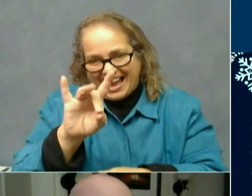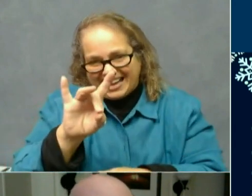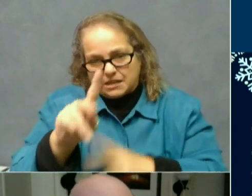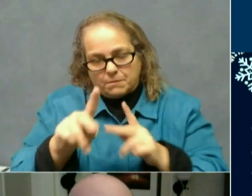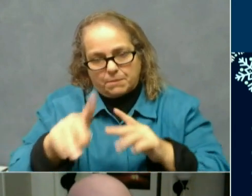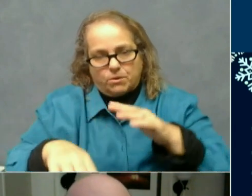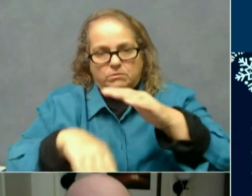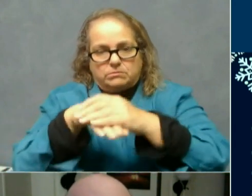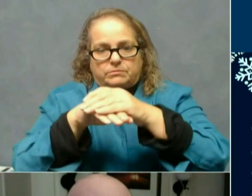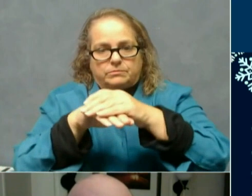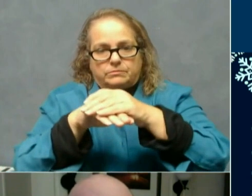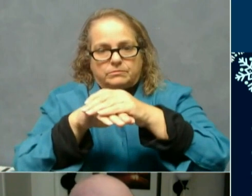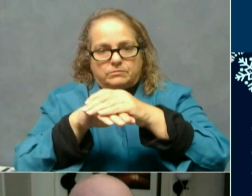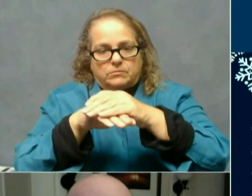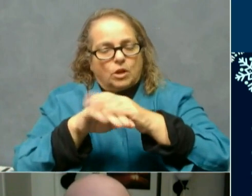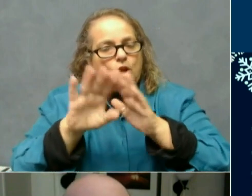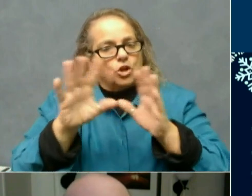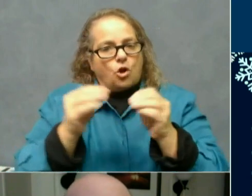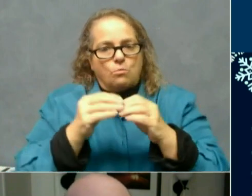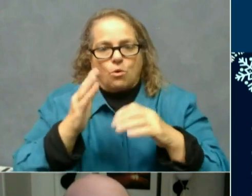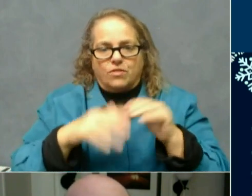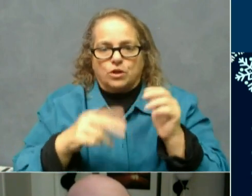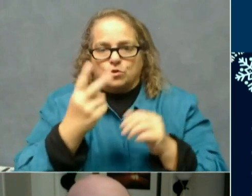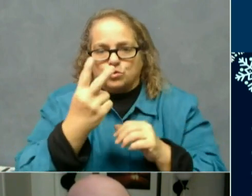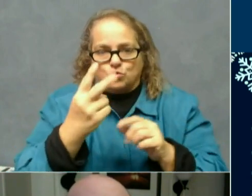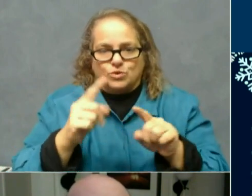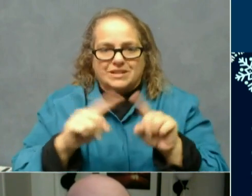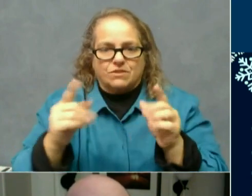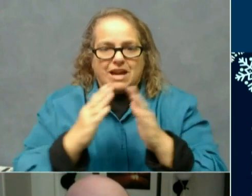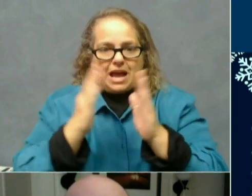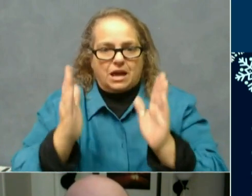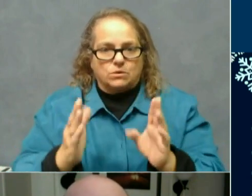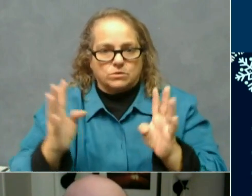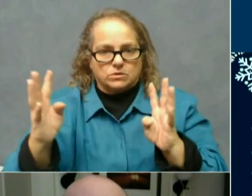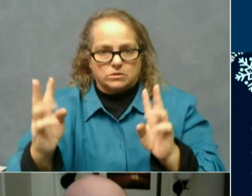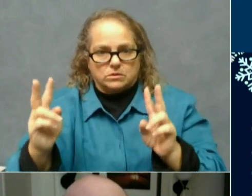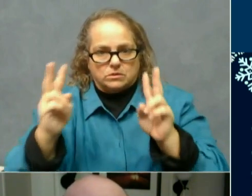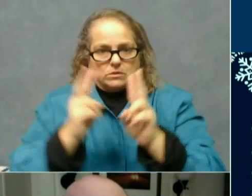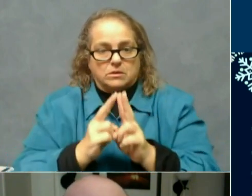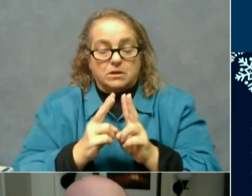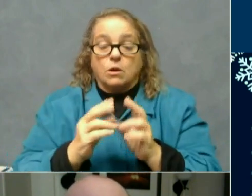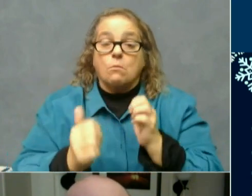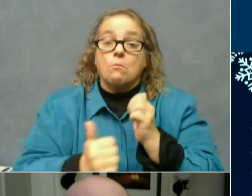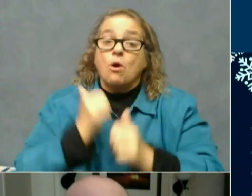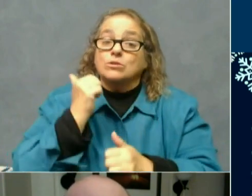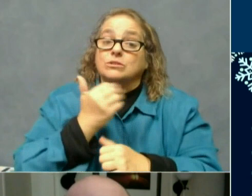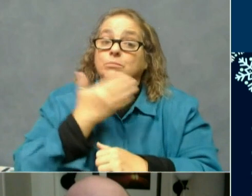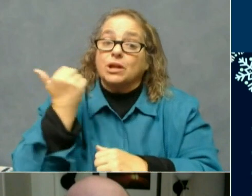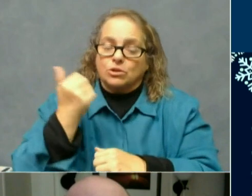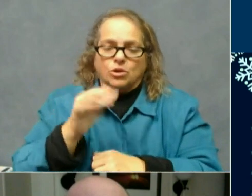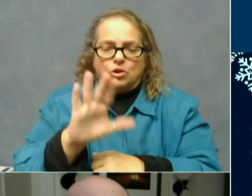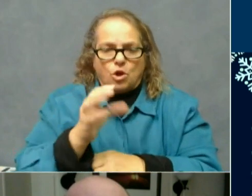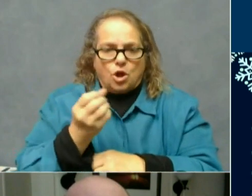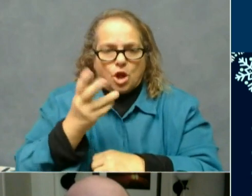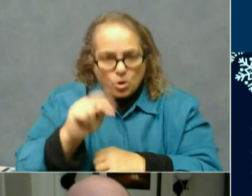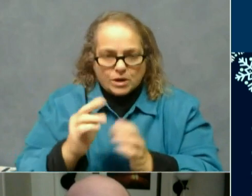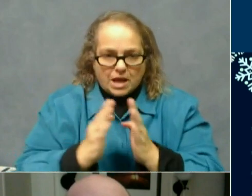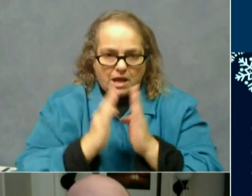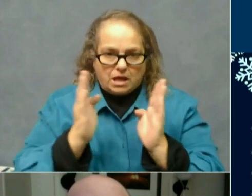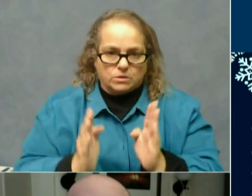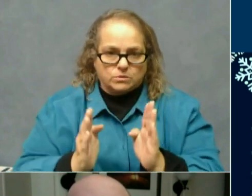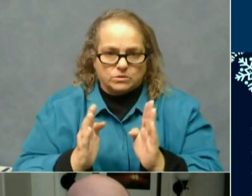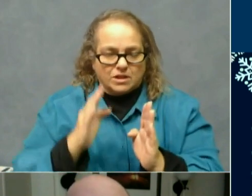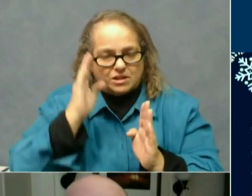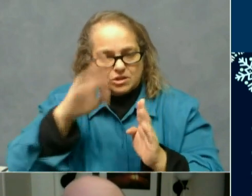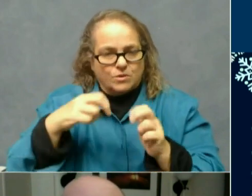two households. Ideally, you would stay with only your own household. I know this is difficult. I enjoy as much